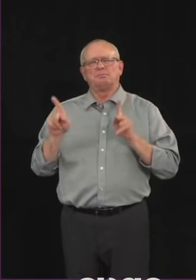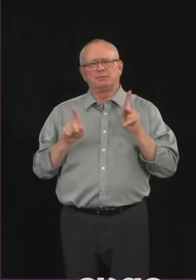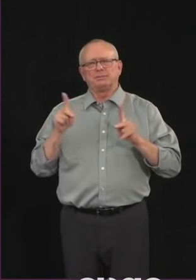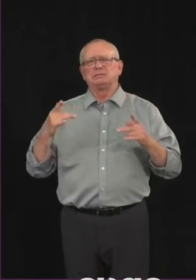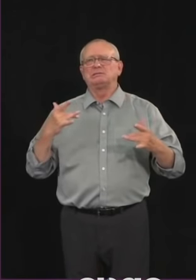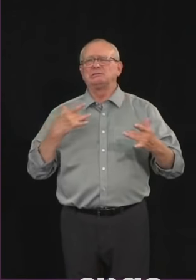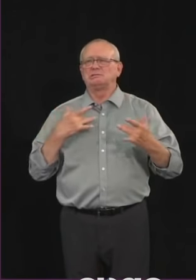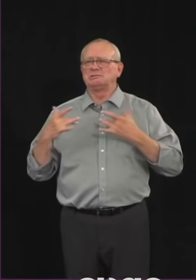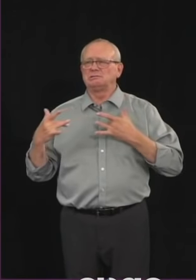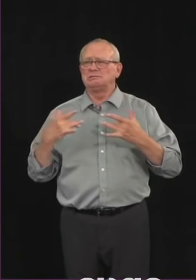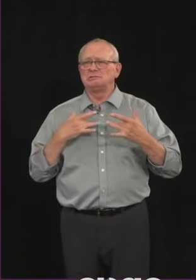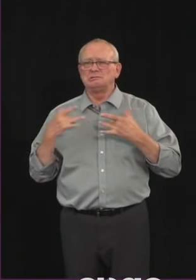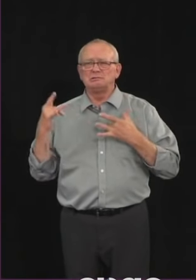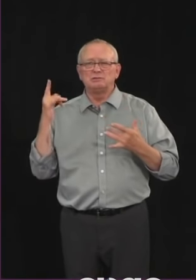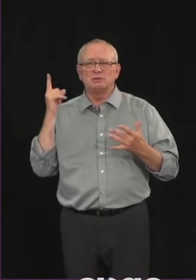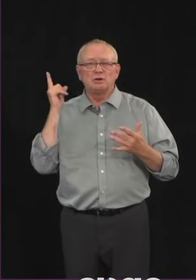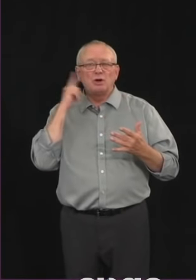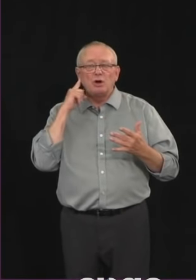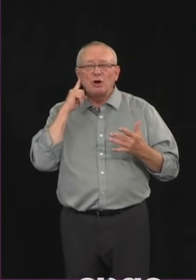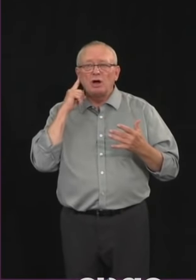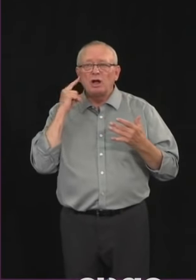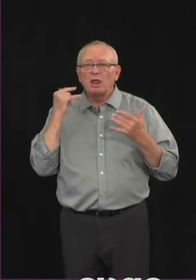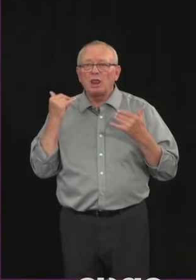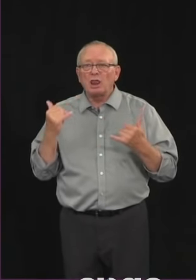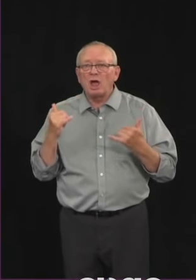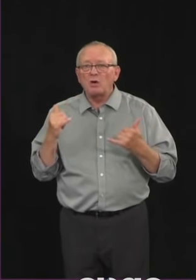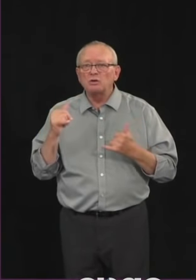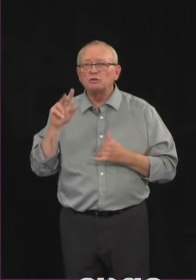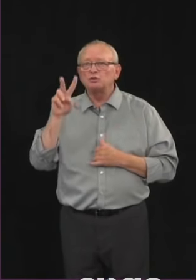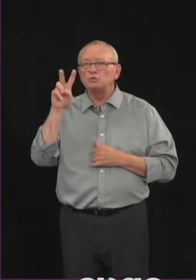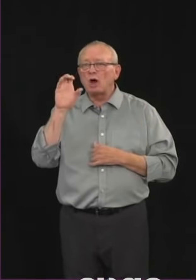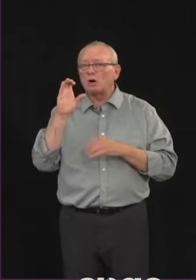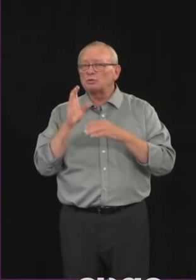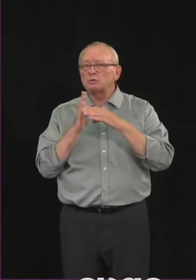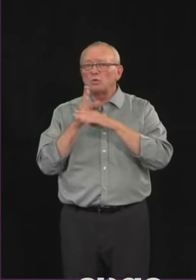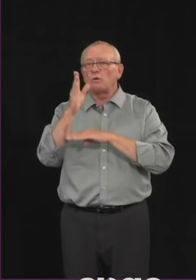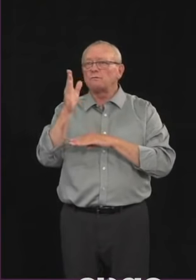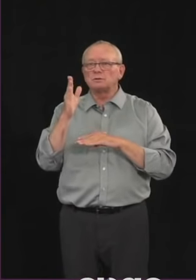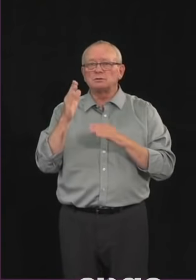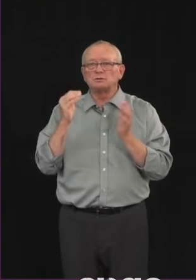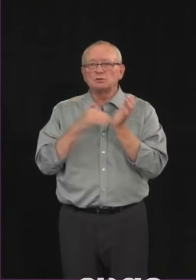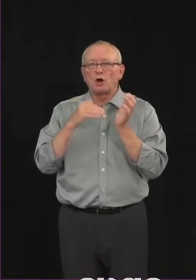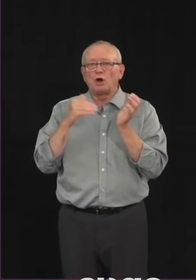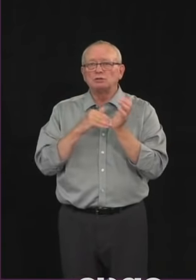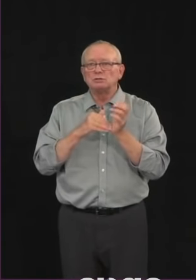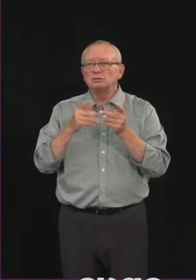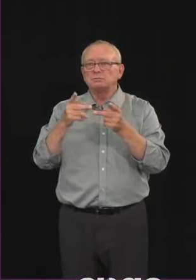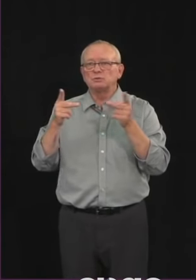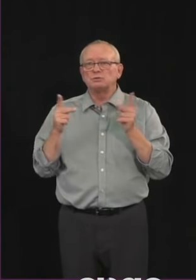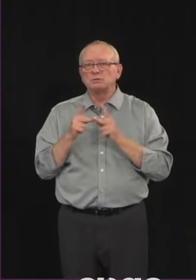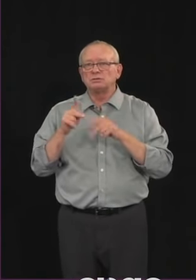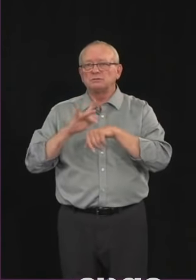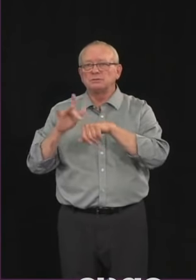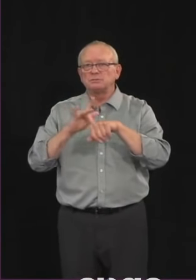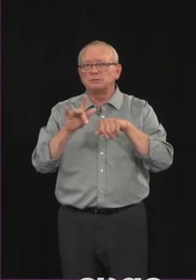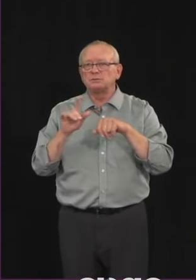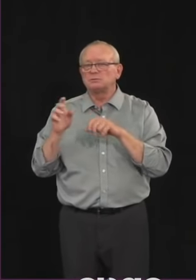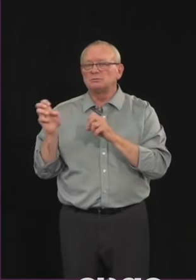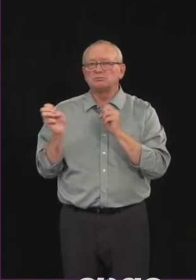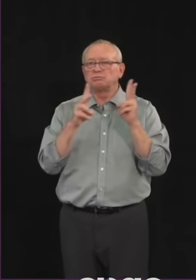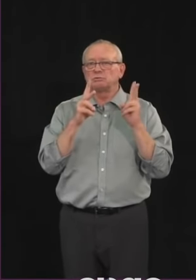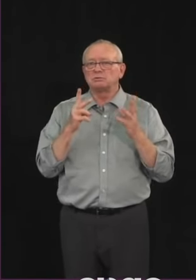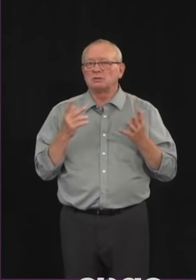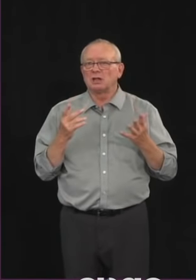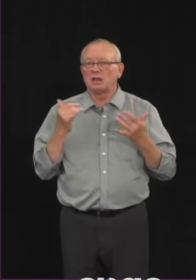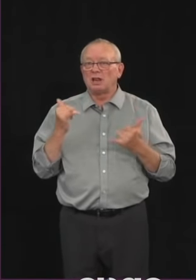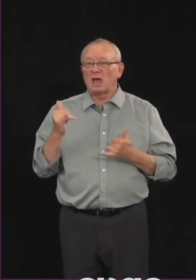posted on a recruiting website right now at a time when doctors say their working environment is very toxic here um is the province